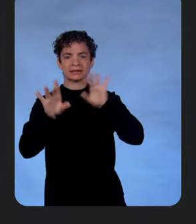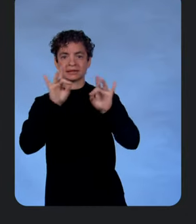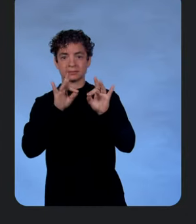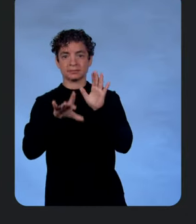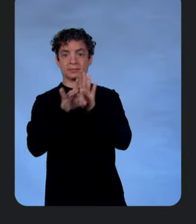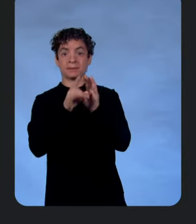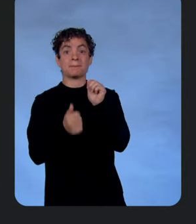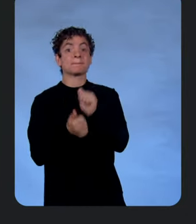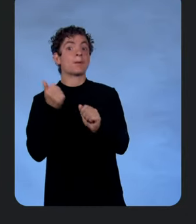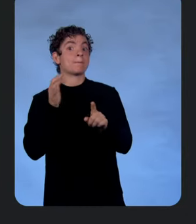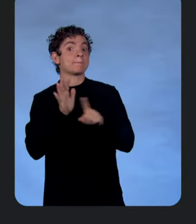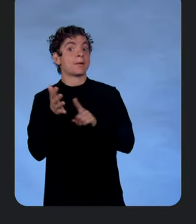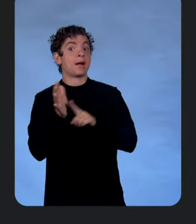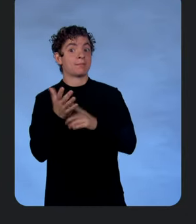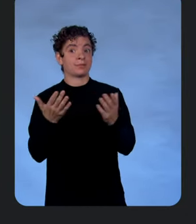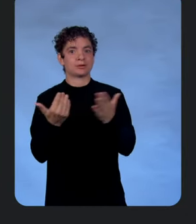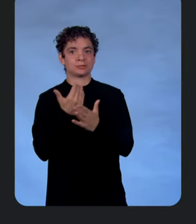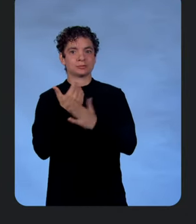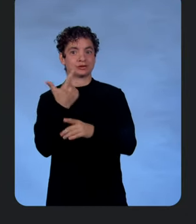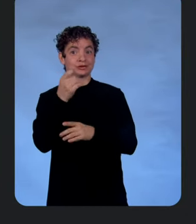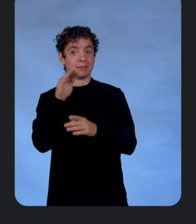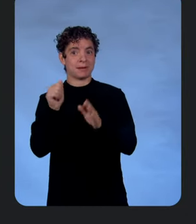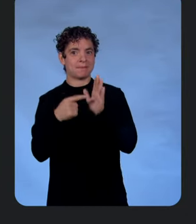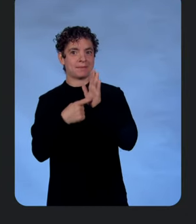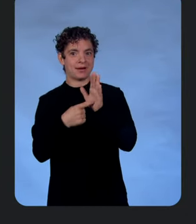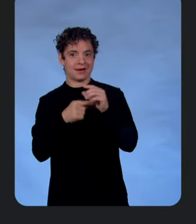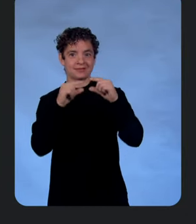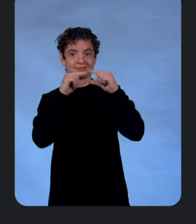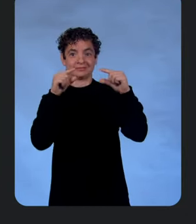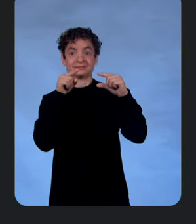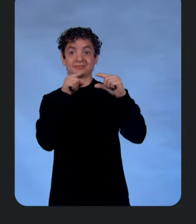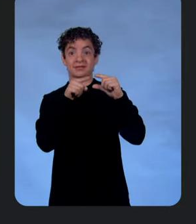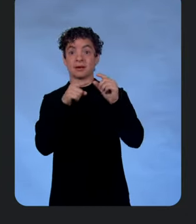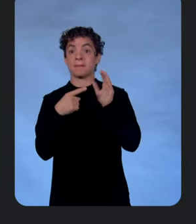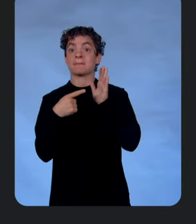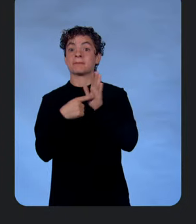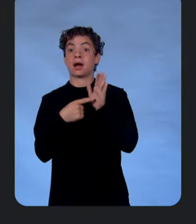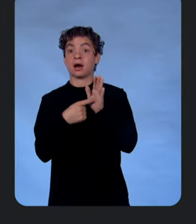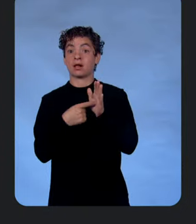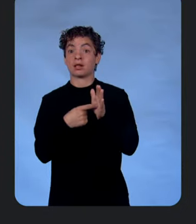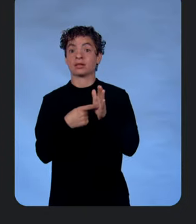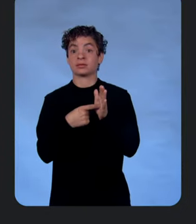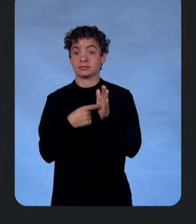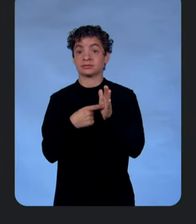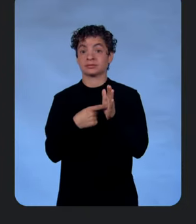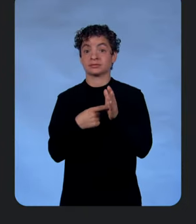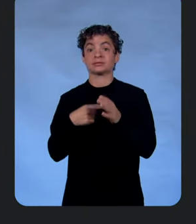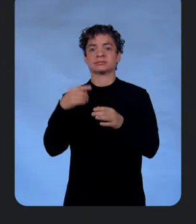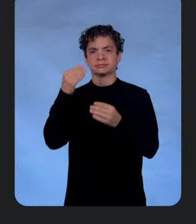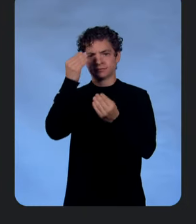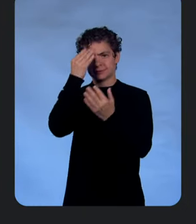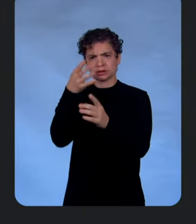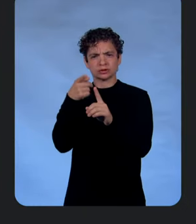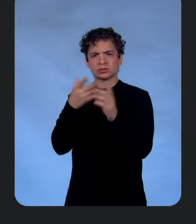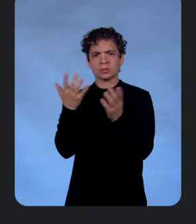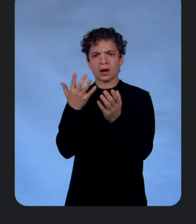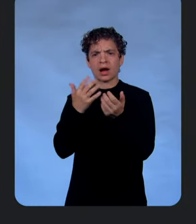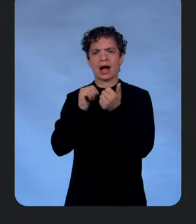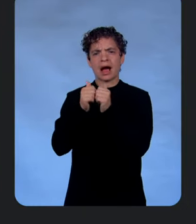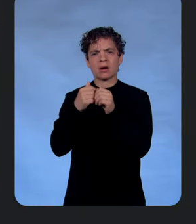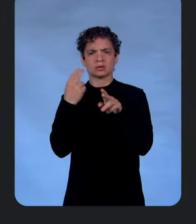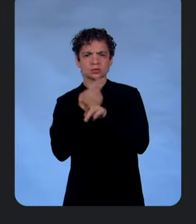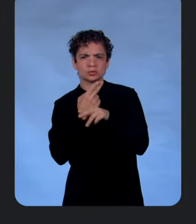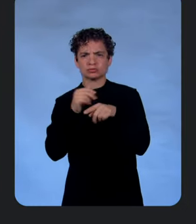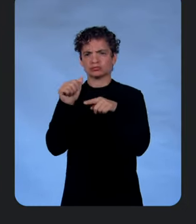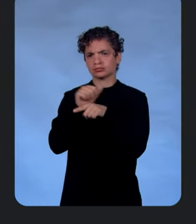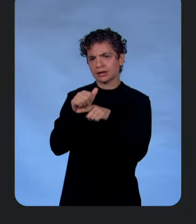Gemma 7b. At a model card we find helpful information about how the model was used, how it can be trained, we can even see